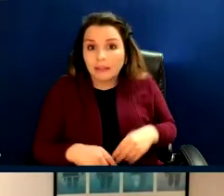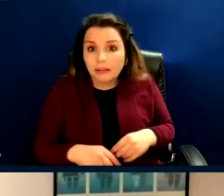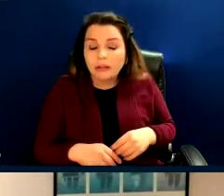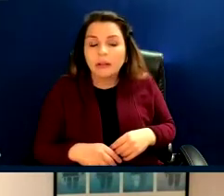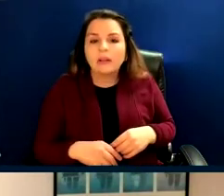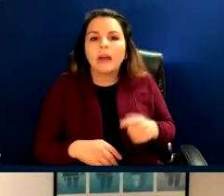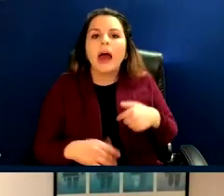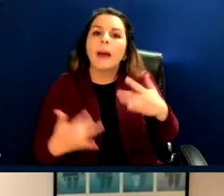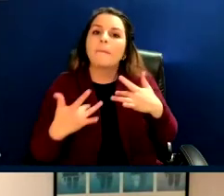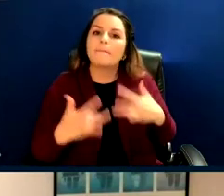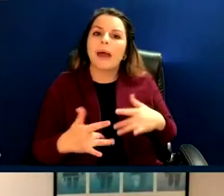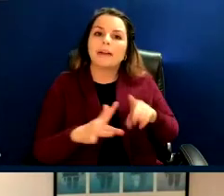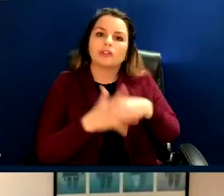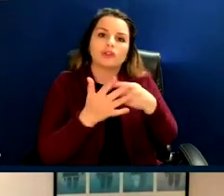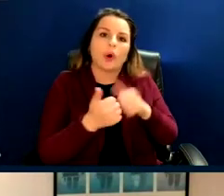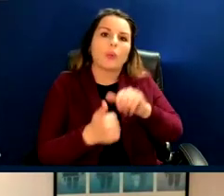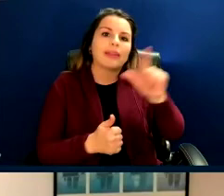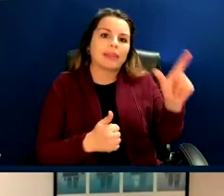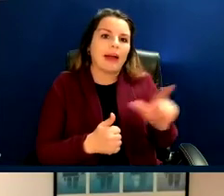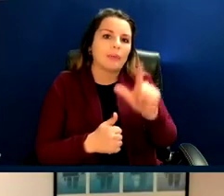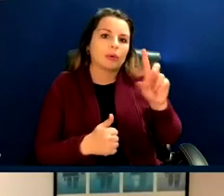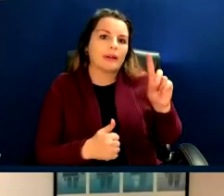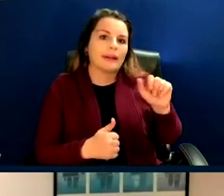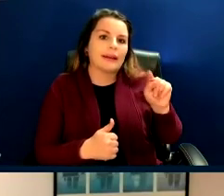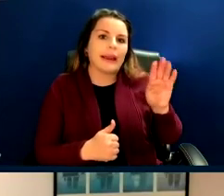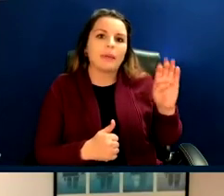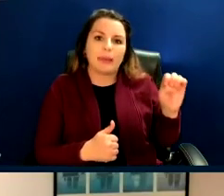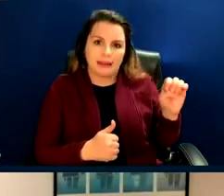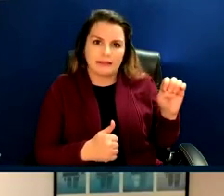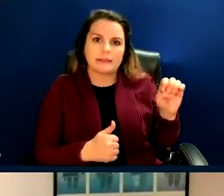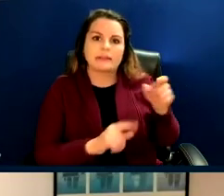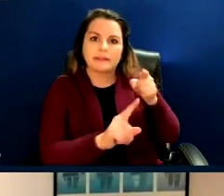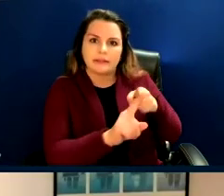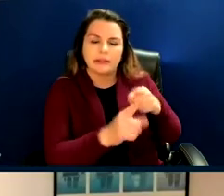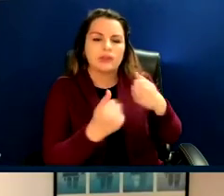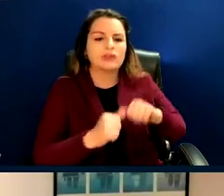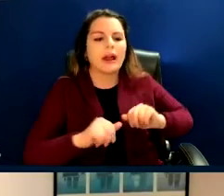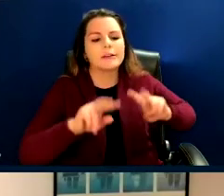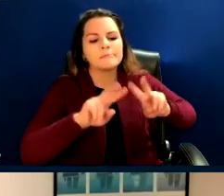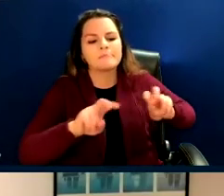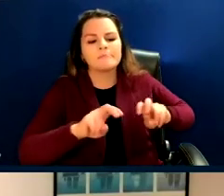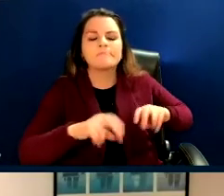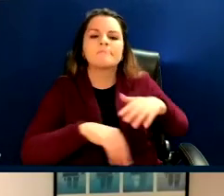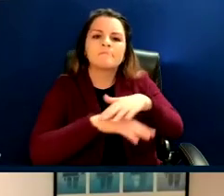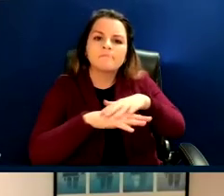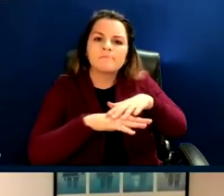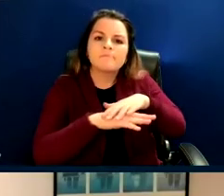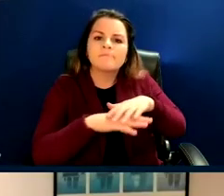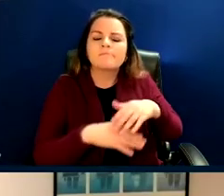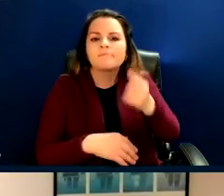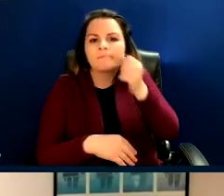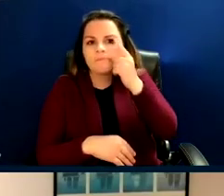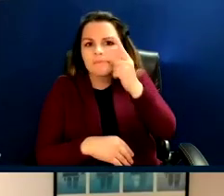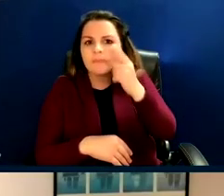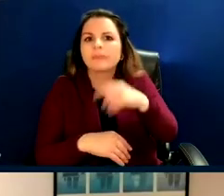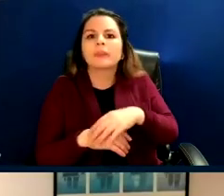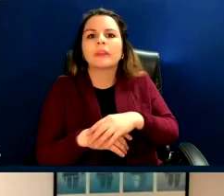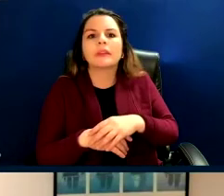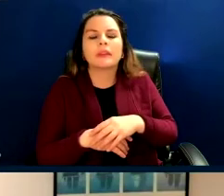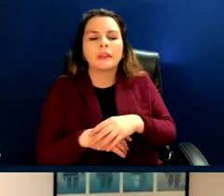I typically will start with a library database just to try to get a landscape analysis of what's there.